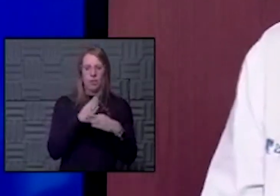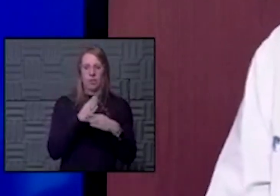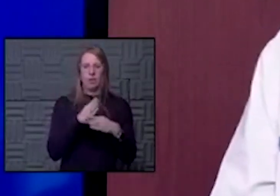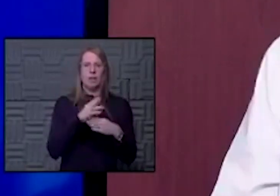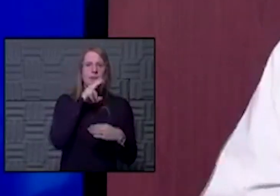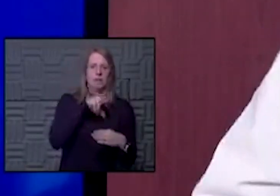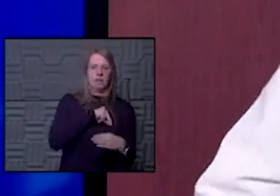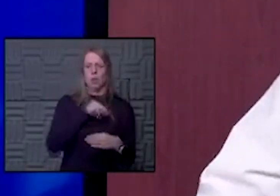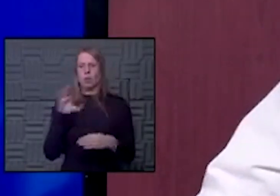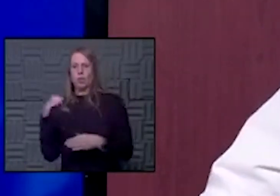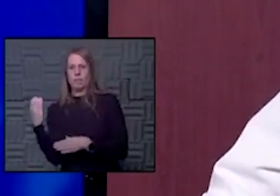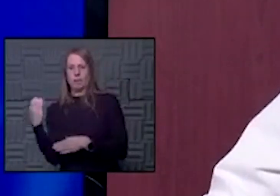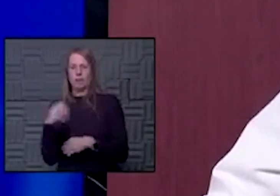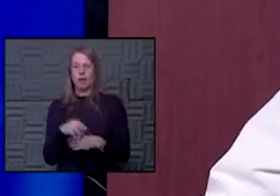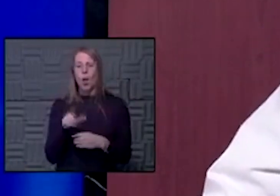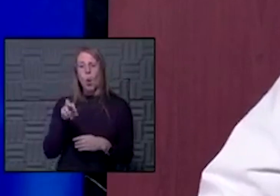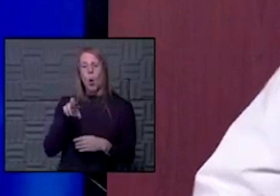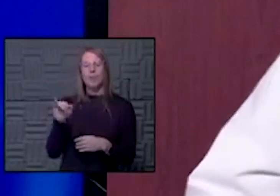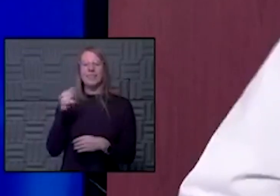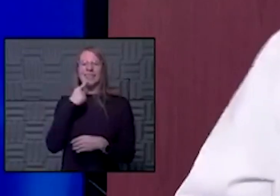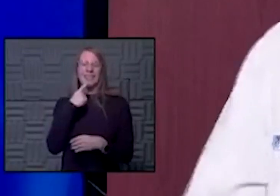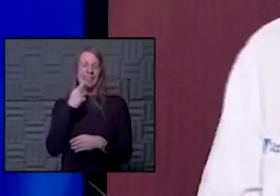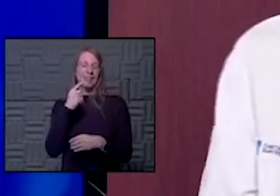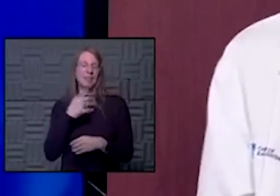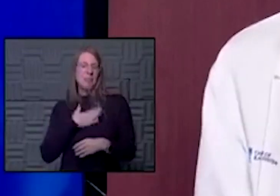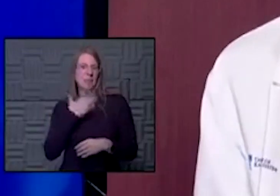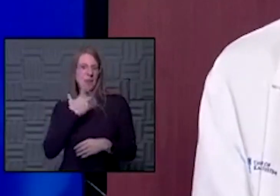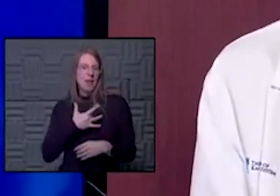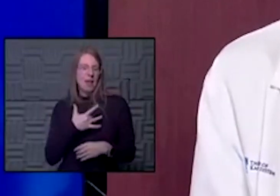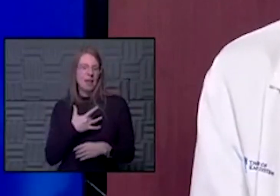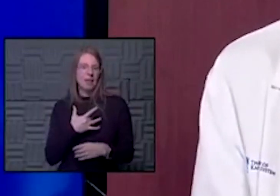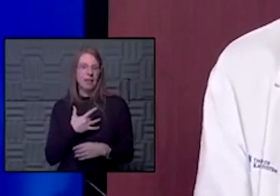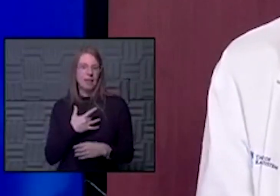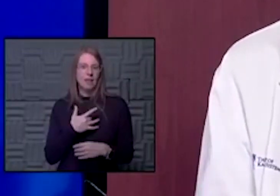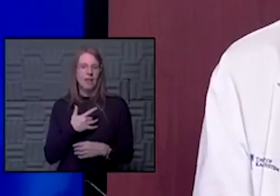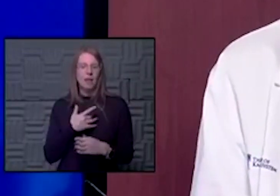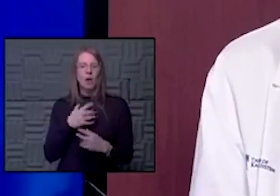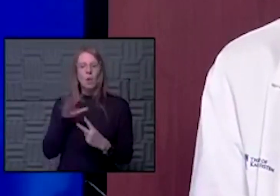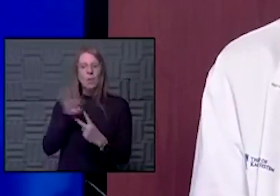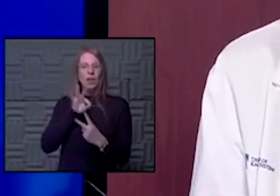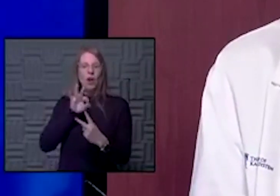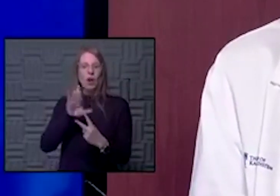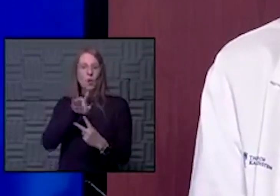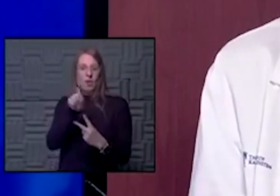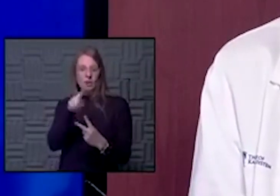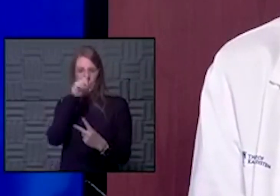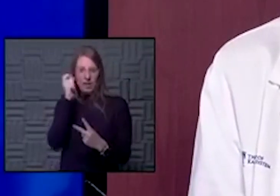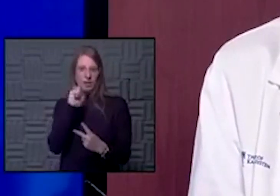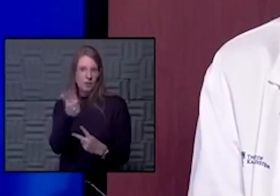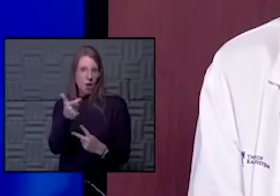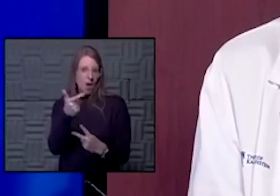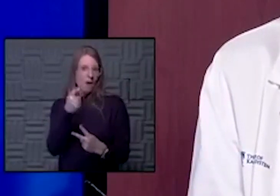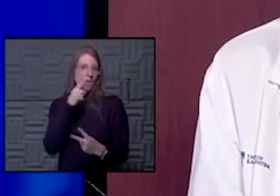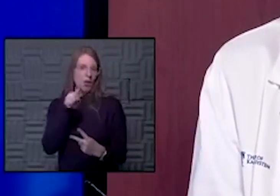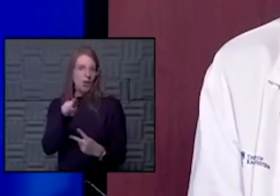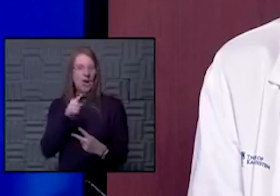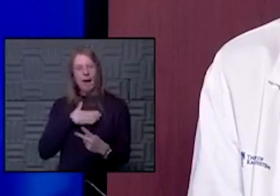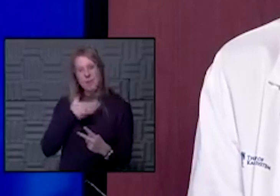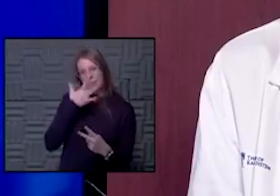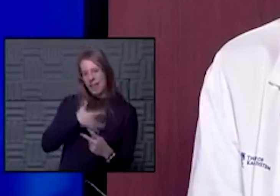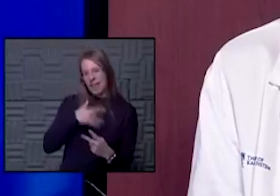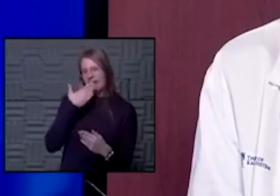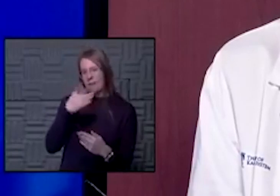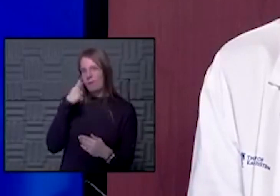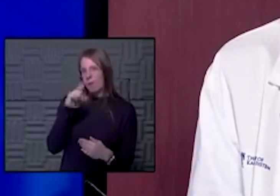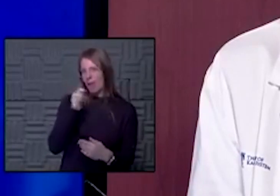Christmas? Lori says it's her birthday and she watches you all the time and she wants me to pick her questions. So this is for you, Lori. I'm happy. Yeah. Thank